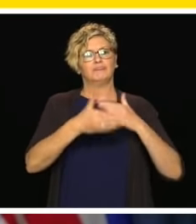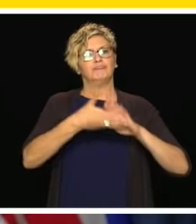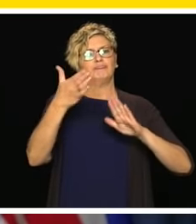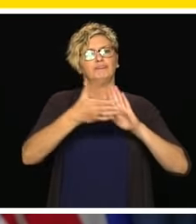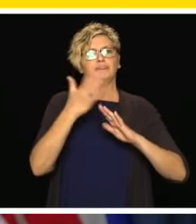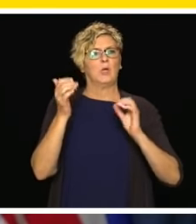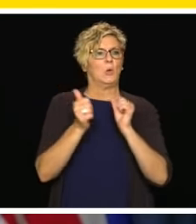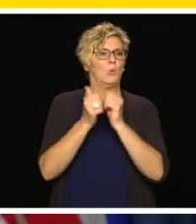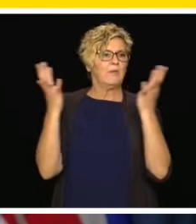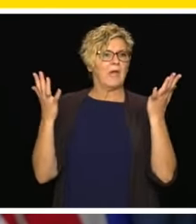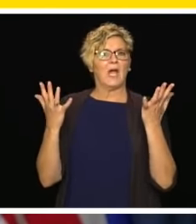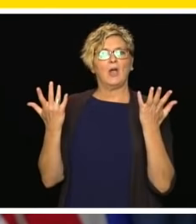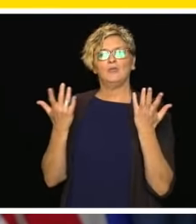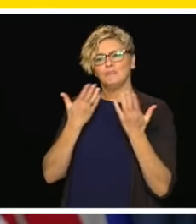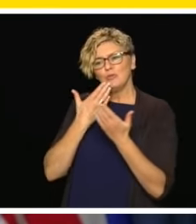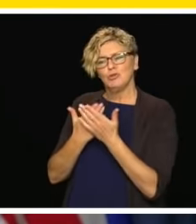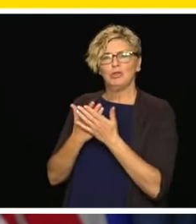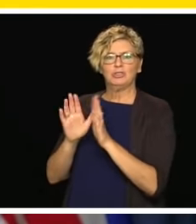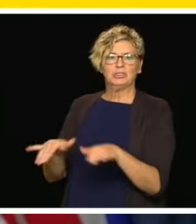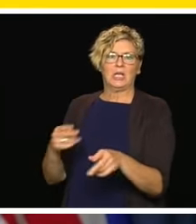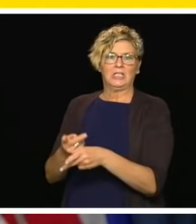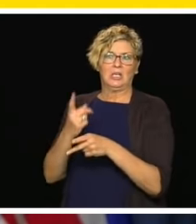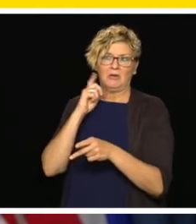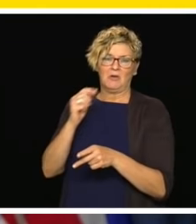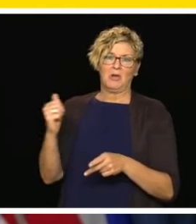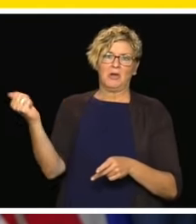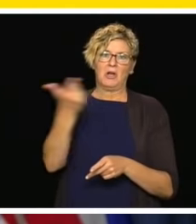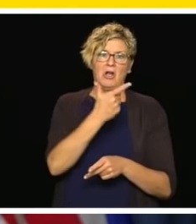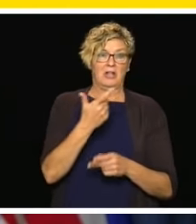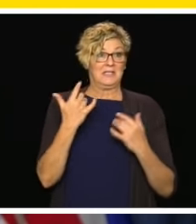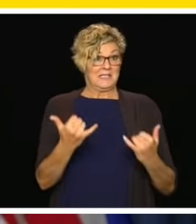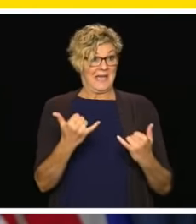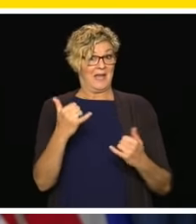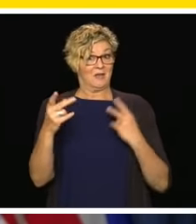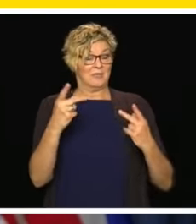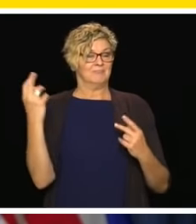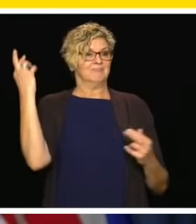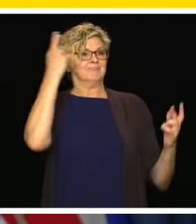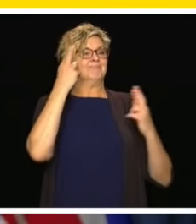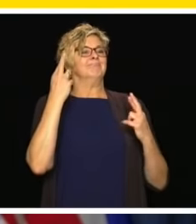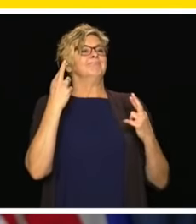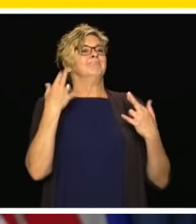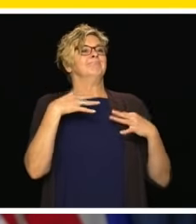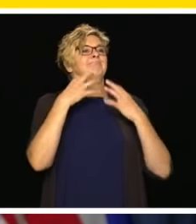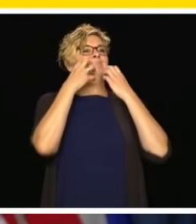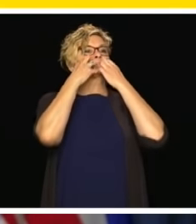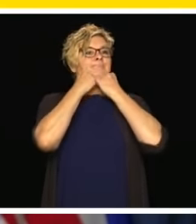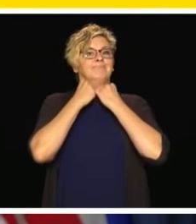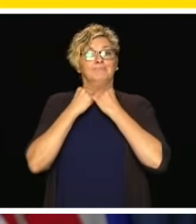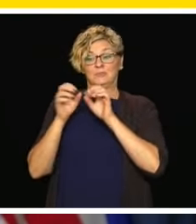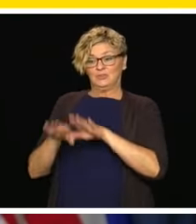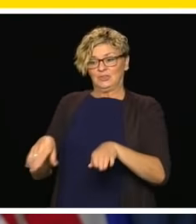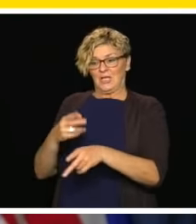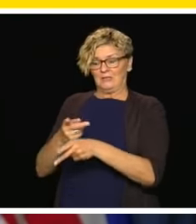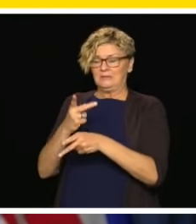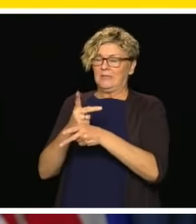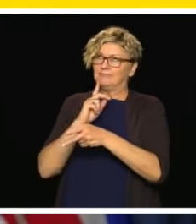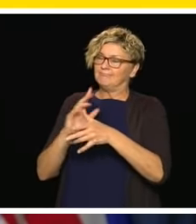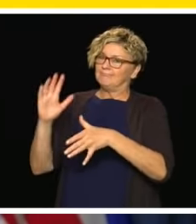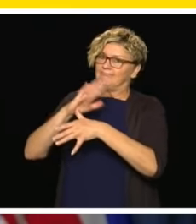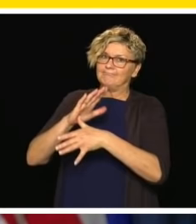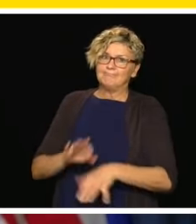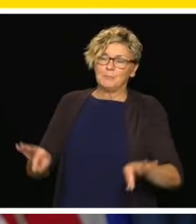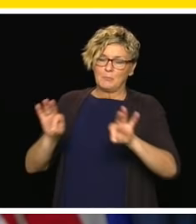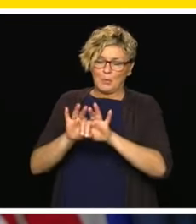government as well as those in the sector. So I'm very excited about the future. I'm very excited about the future for the grads of 2020.